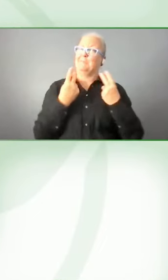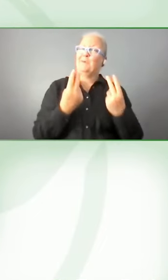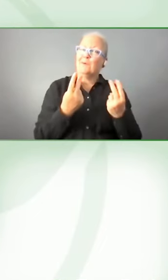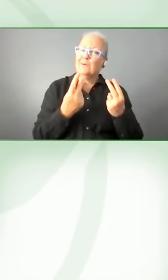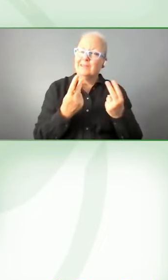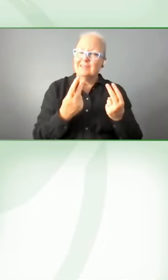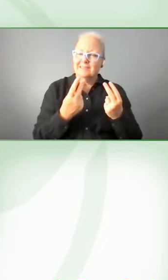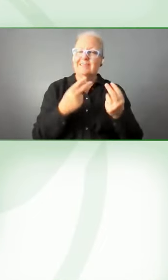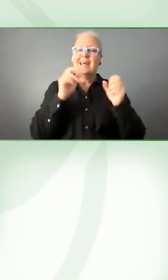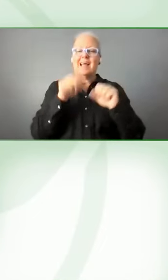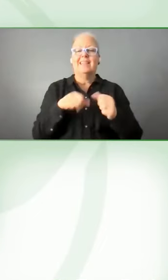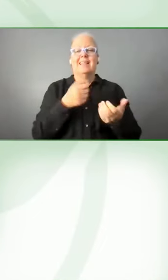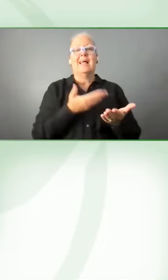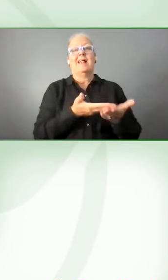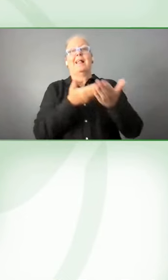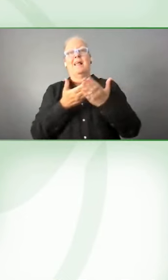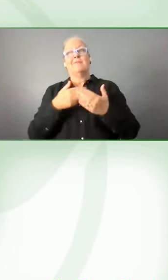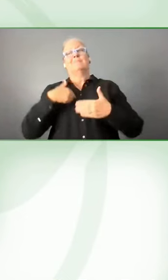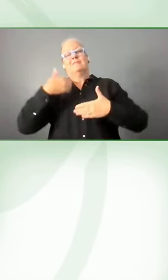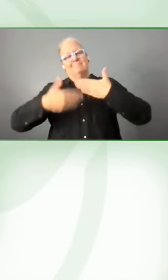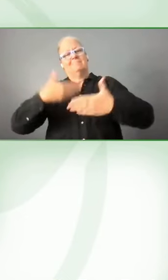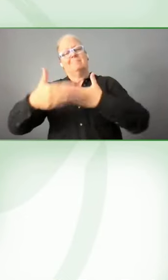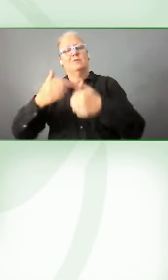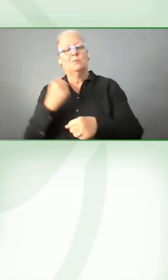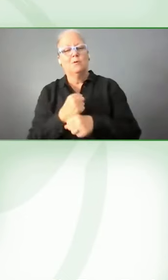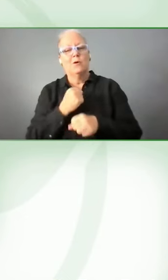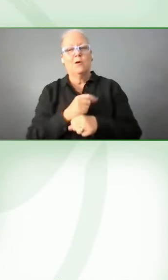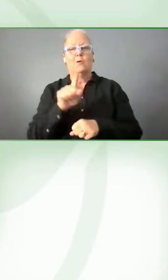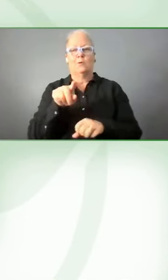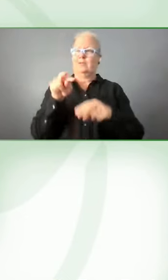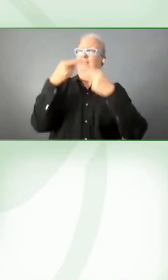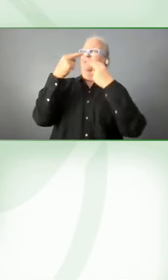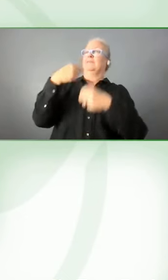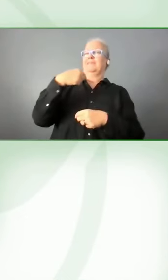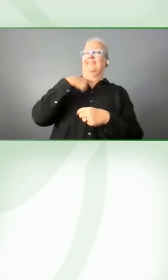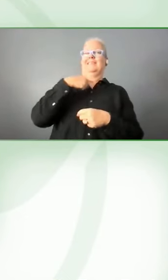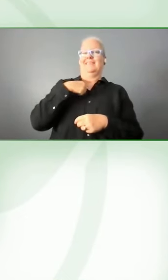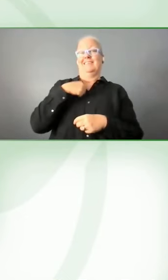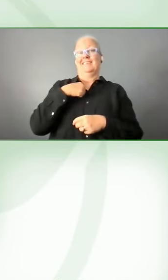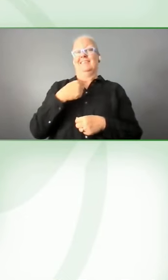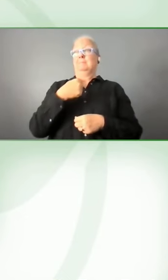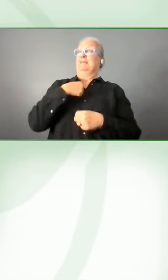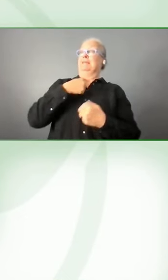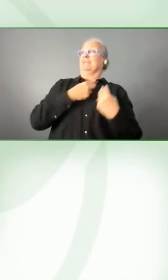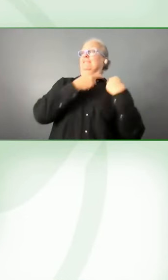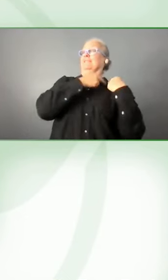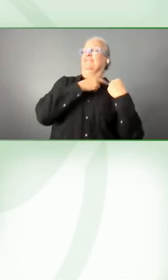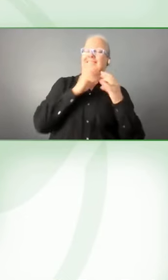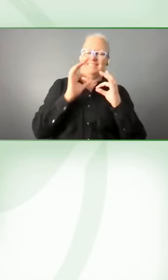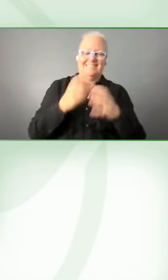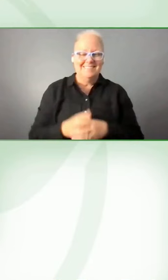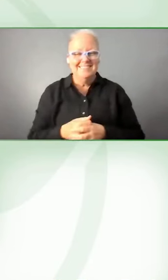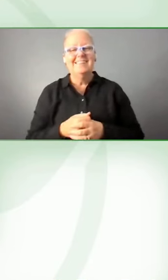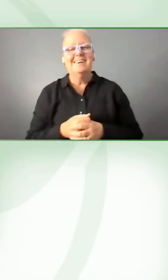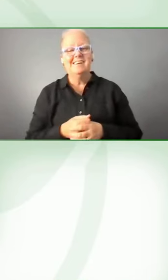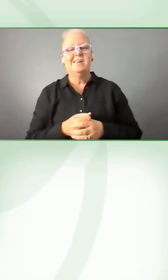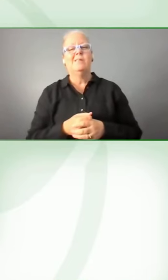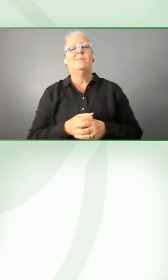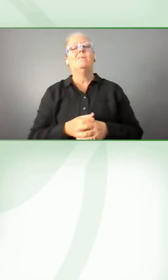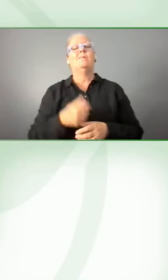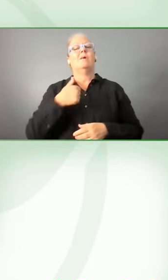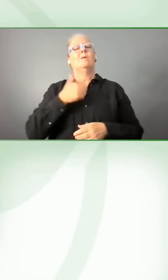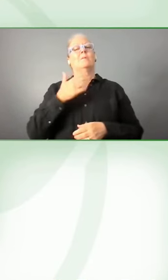this project. I like how you've turned that back on me. That's very good. I'm happy to talk to you after this. Okay, Elena, just bringing you in on the call,